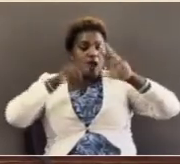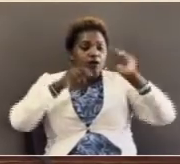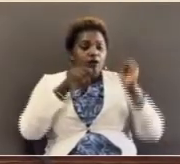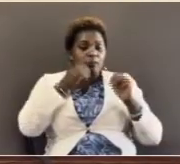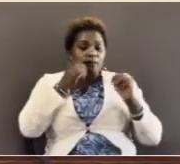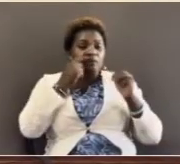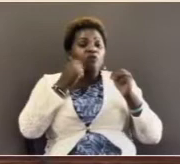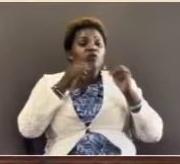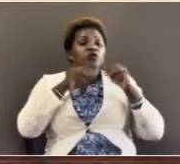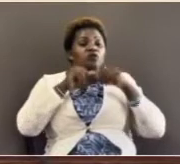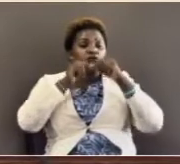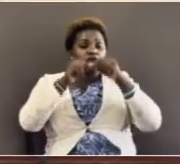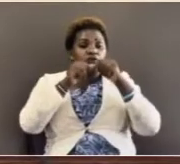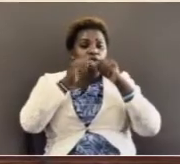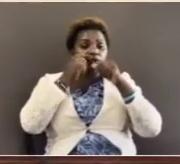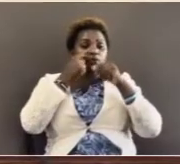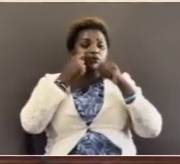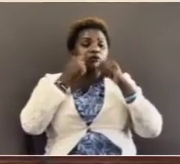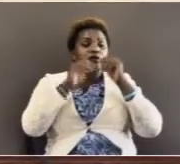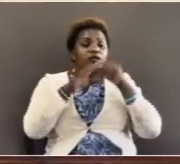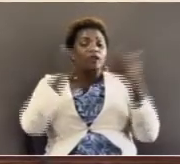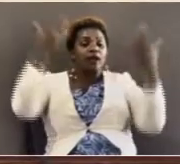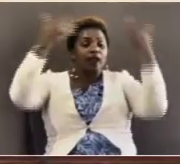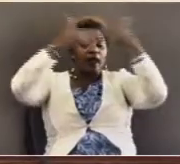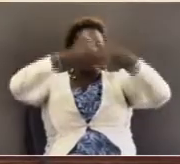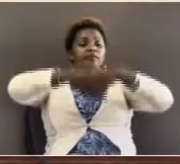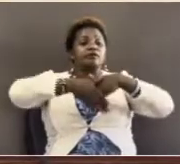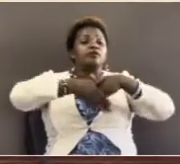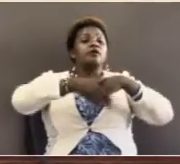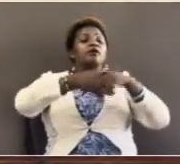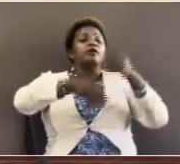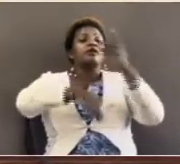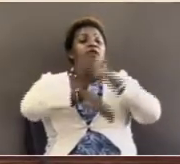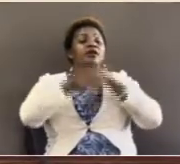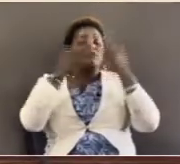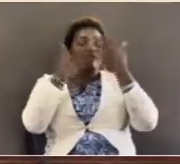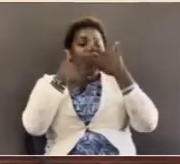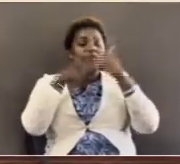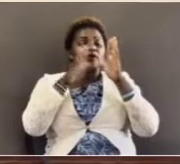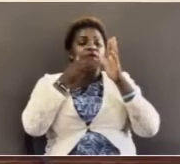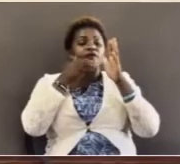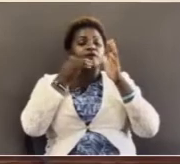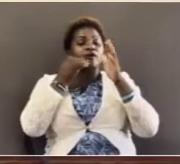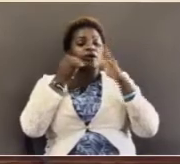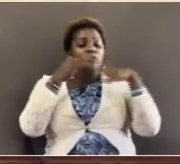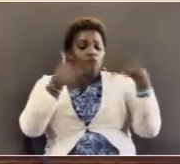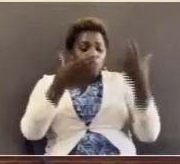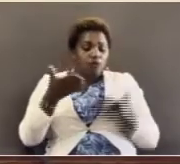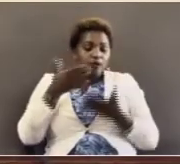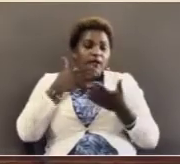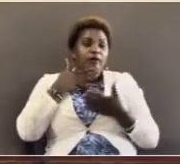him to go. They said it is night, the day is spent, why don't you come in?